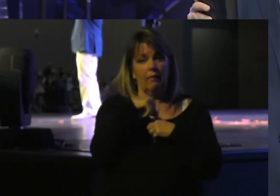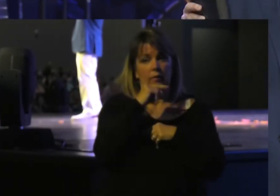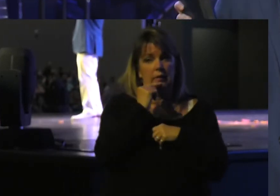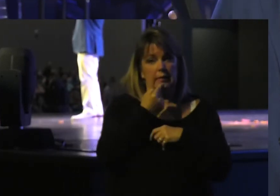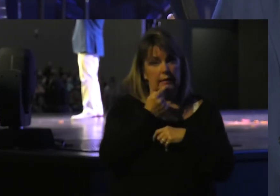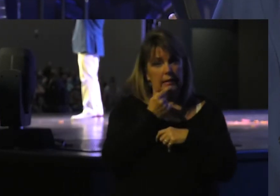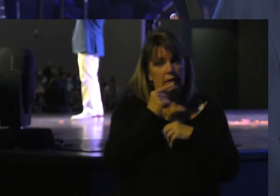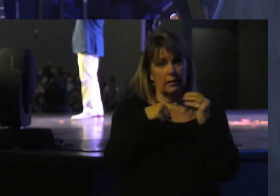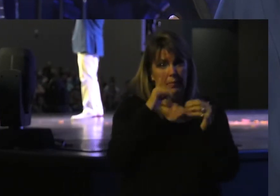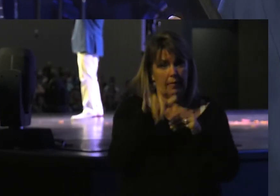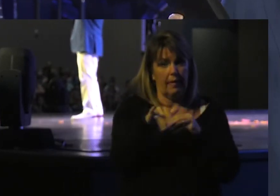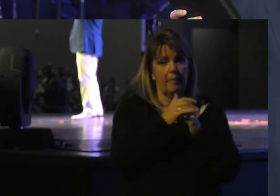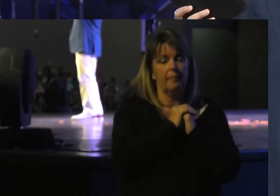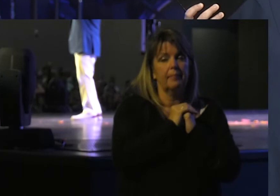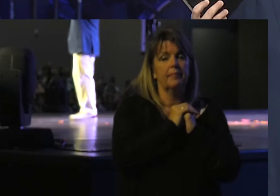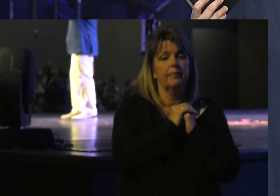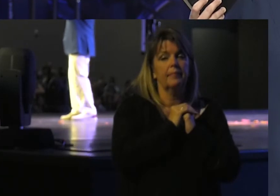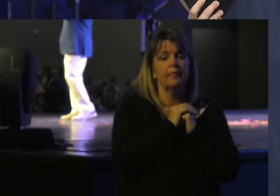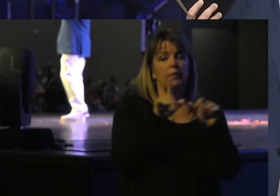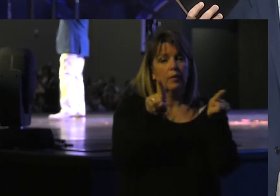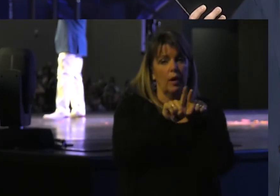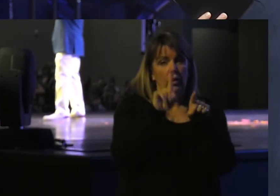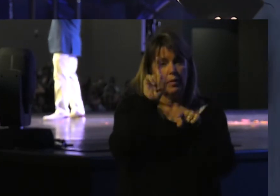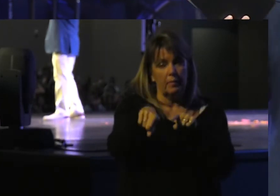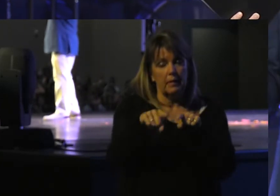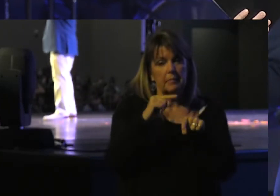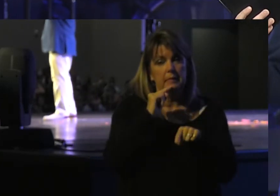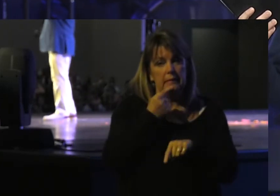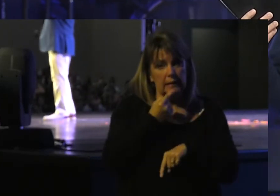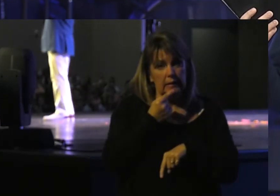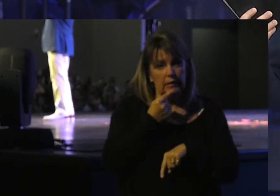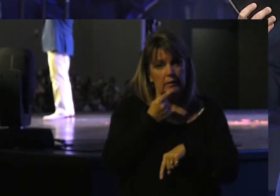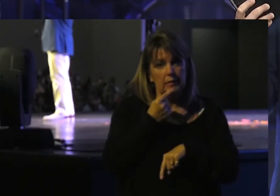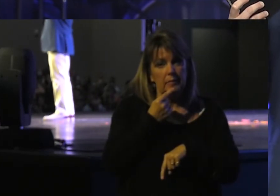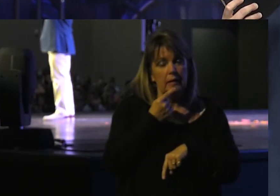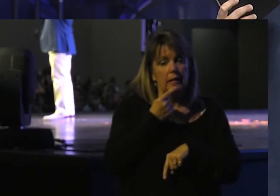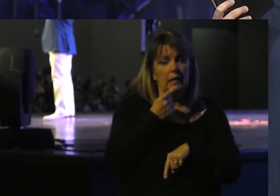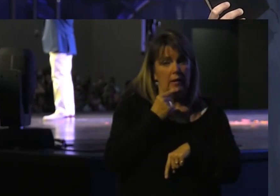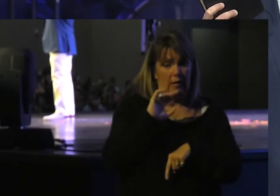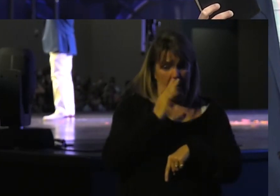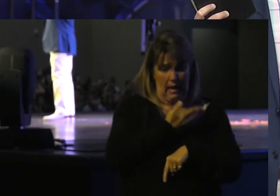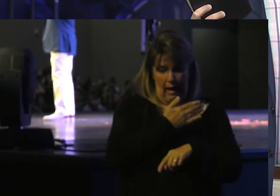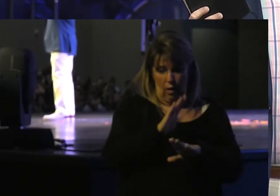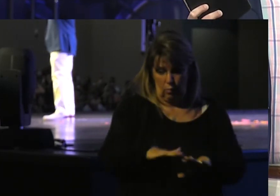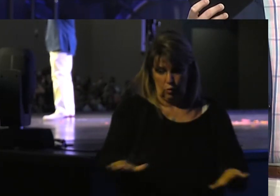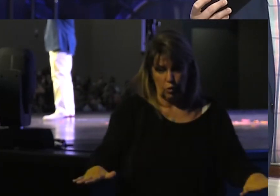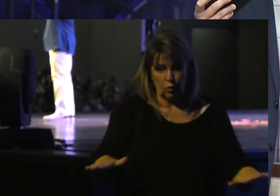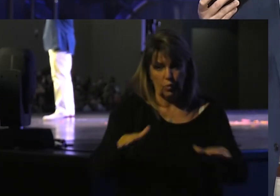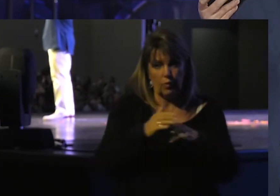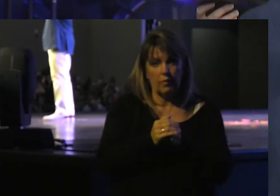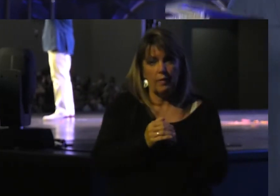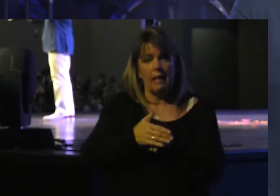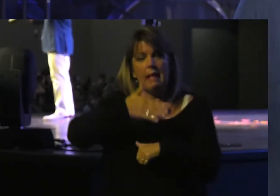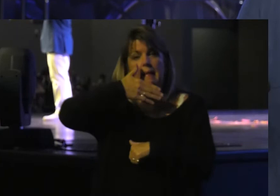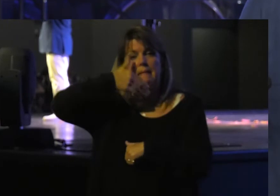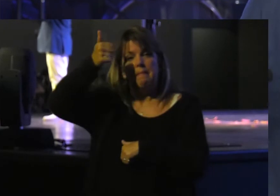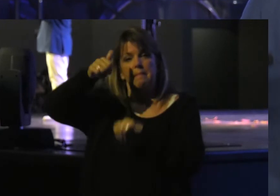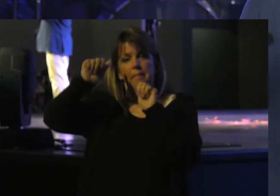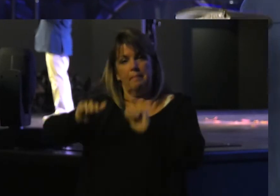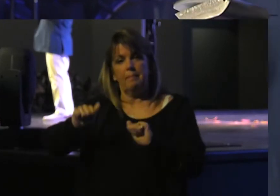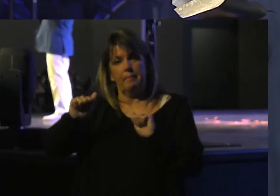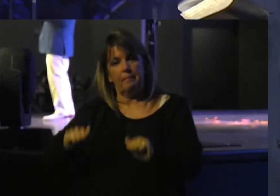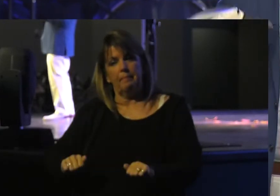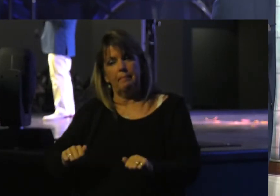About That We Also Must Be Serious About Putting Our Children In The Best Possible Position